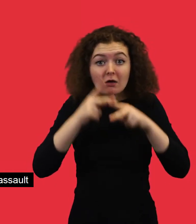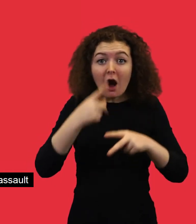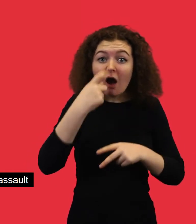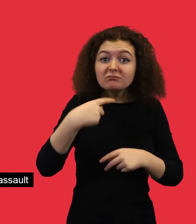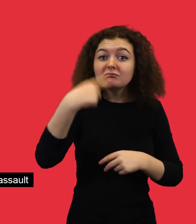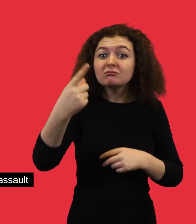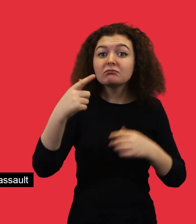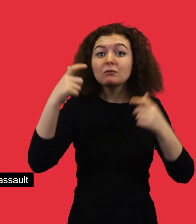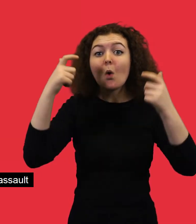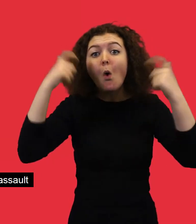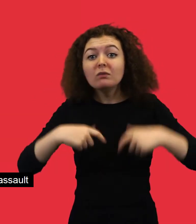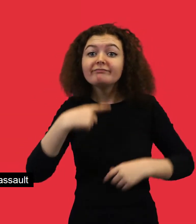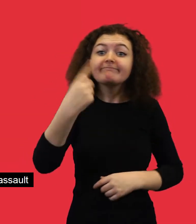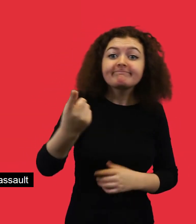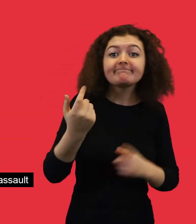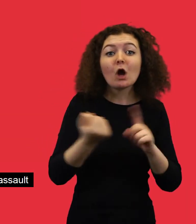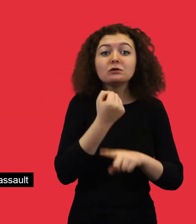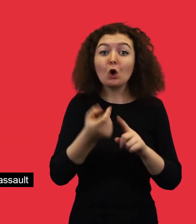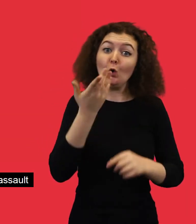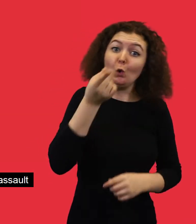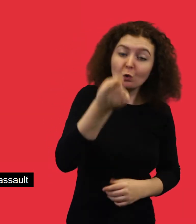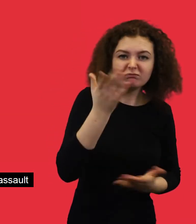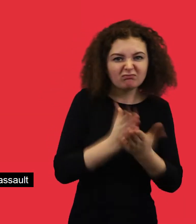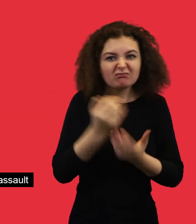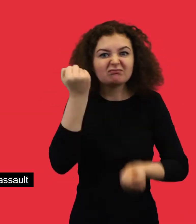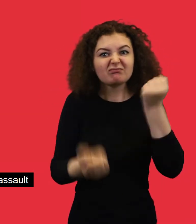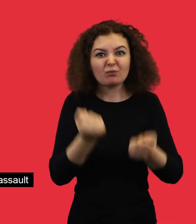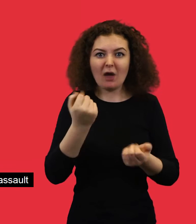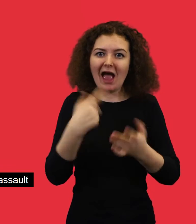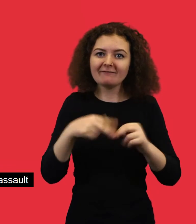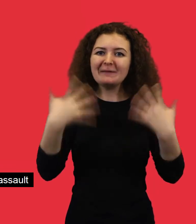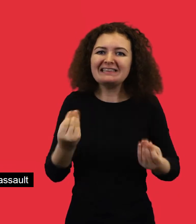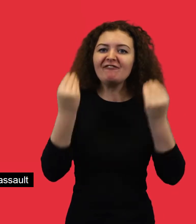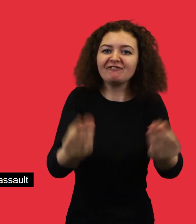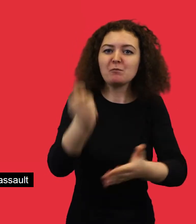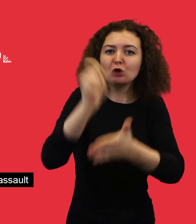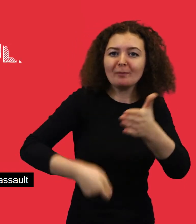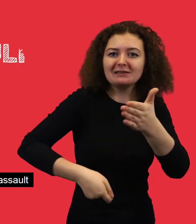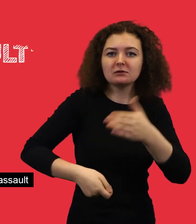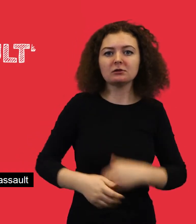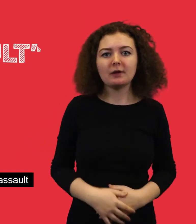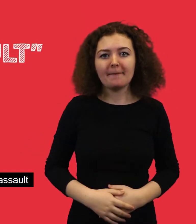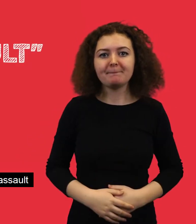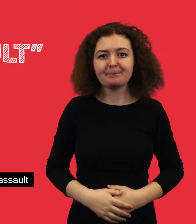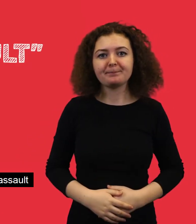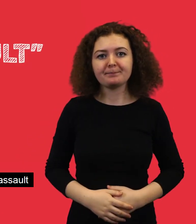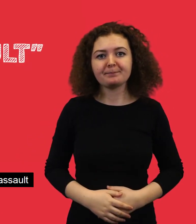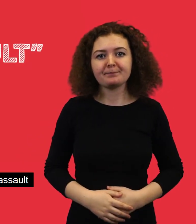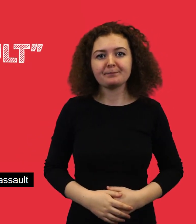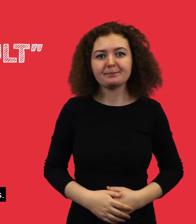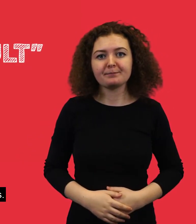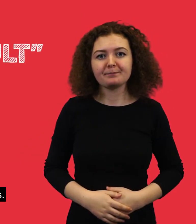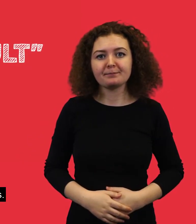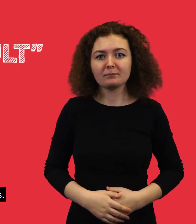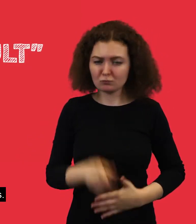parent or carer could go to court and claim that an assault on you was justifiable assault, if it was given in a